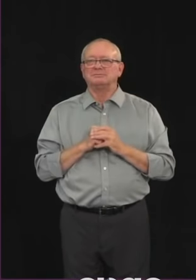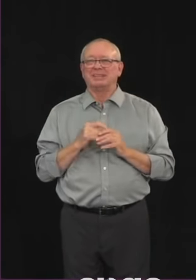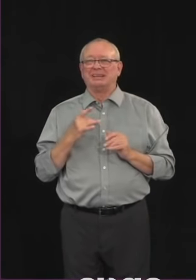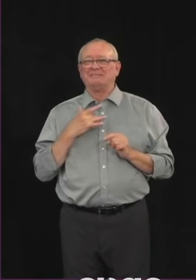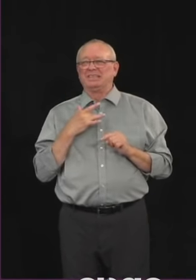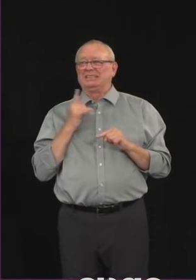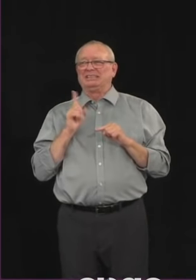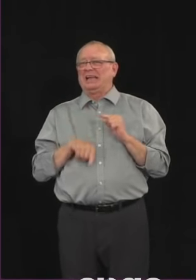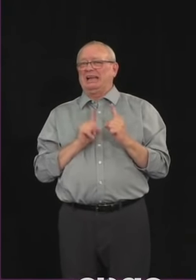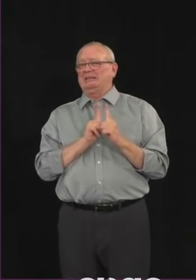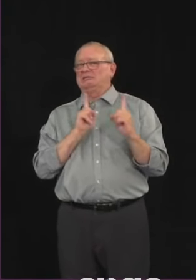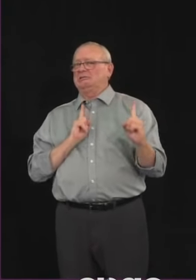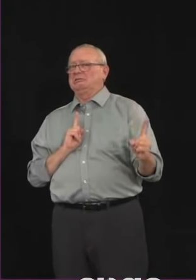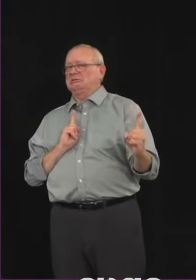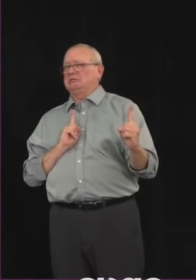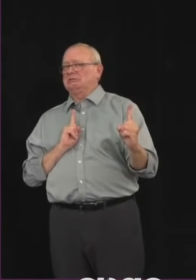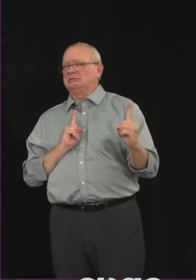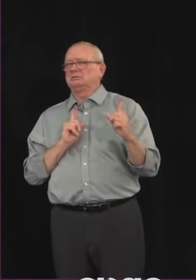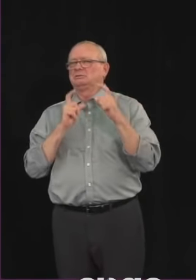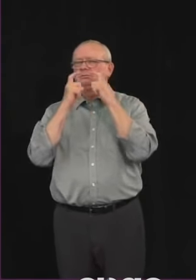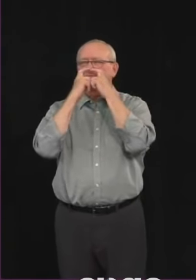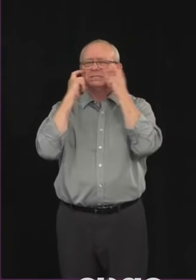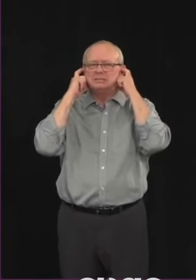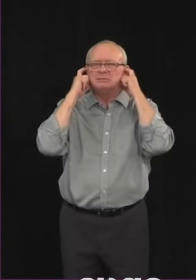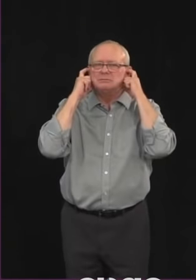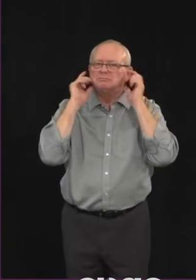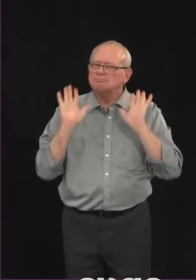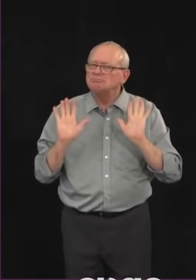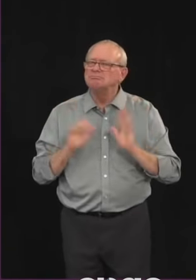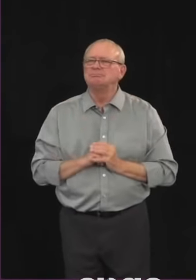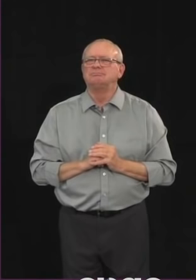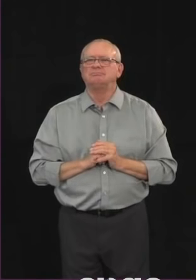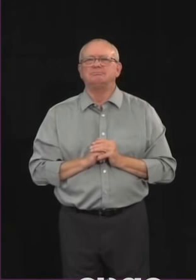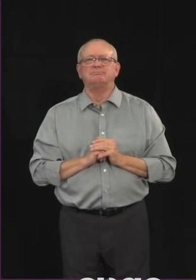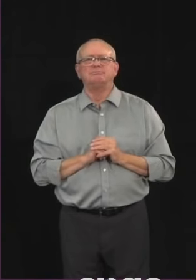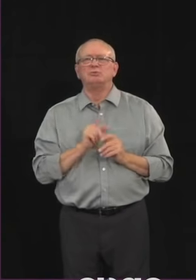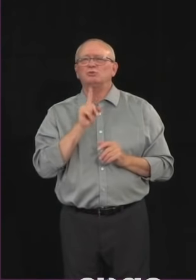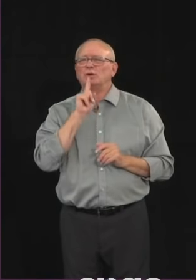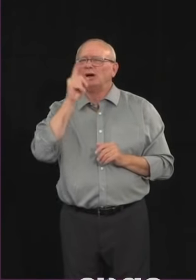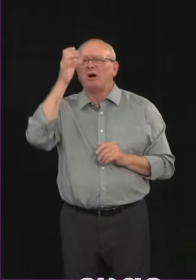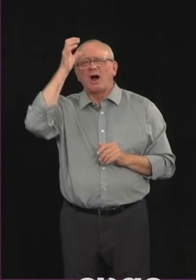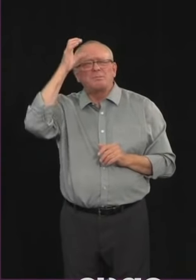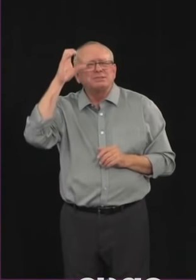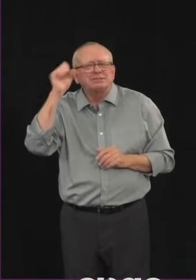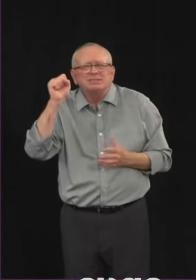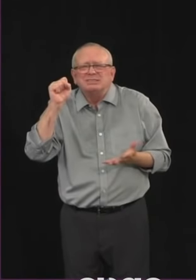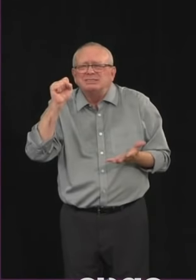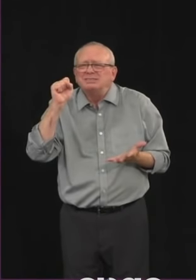in indoor spaces. Wearing a mask is a common-sense precaution that should be part of everyone's new normal.